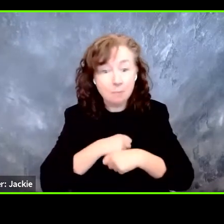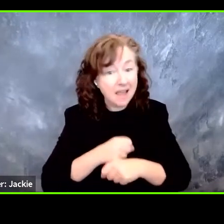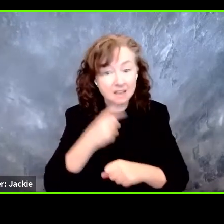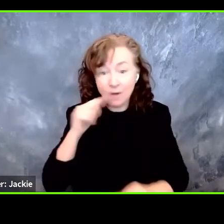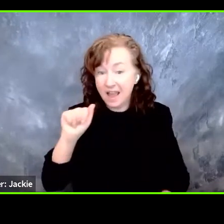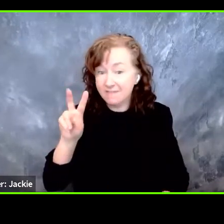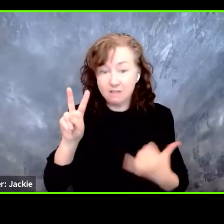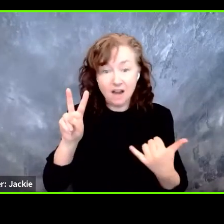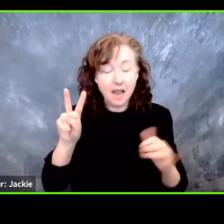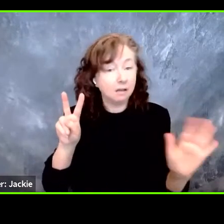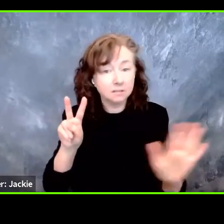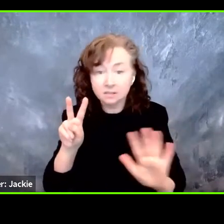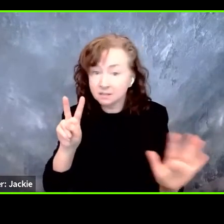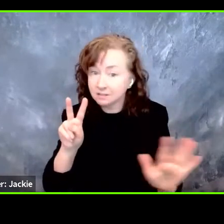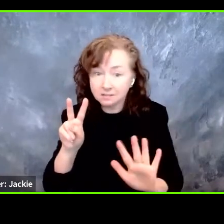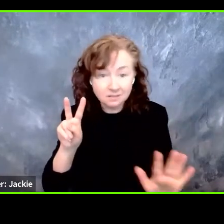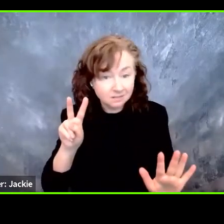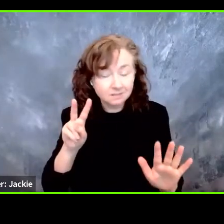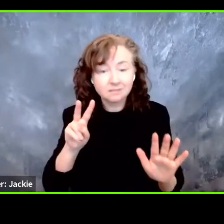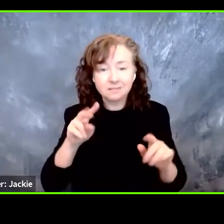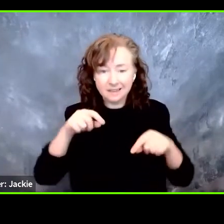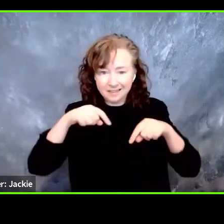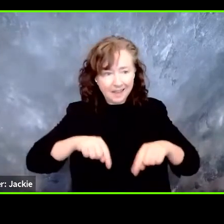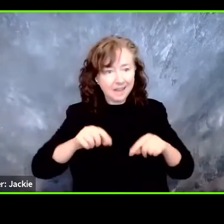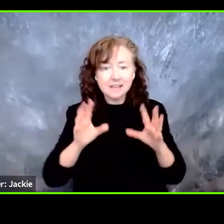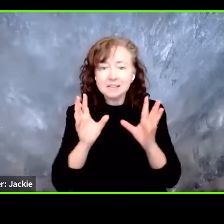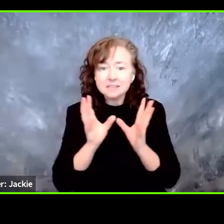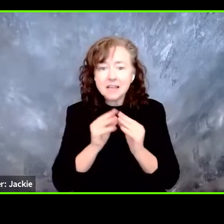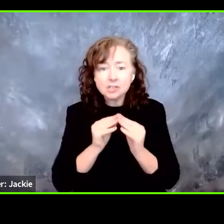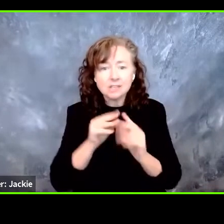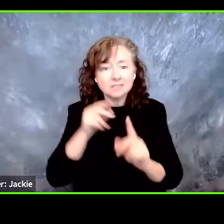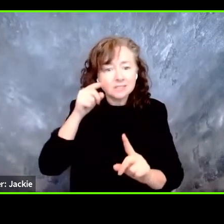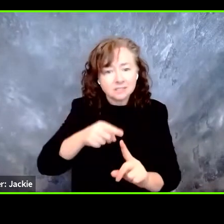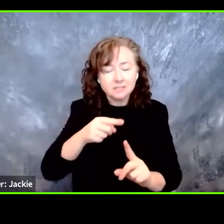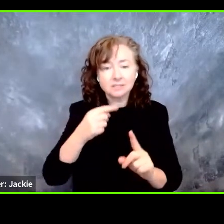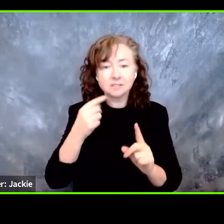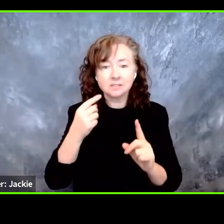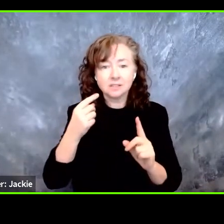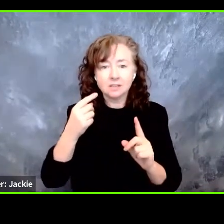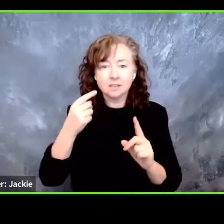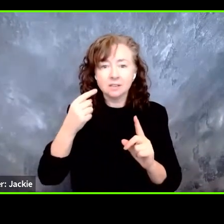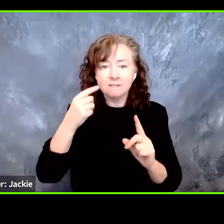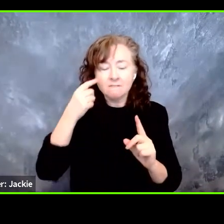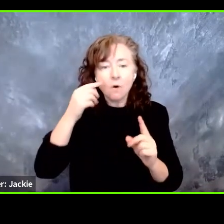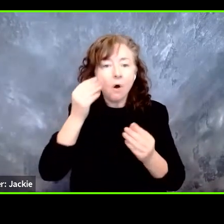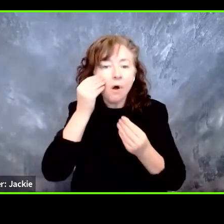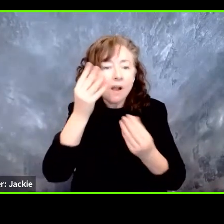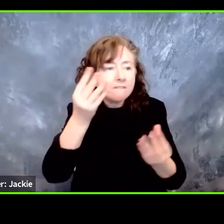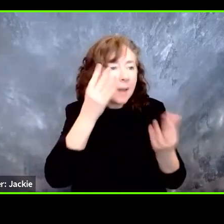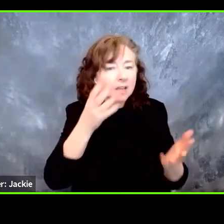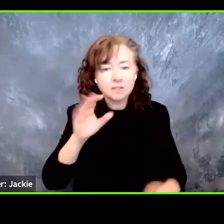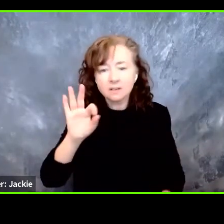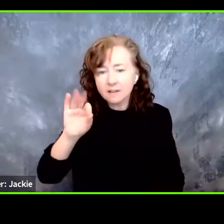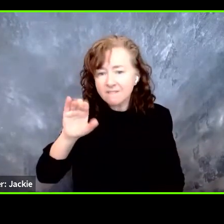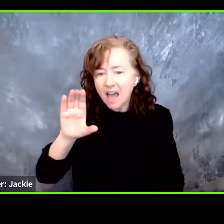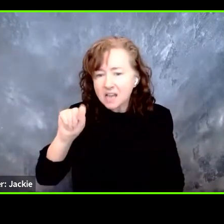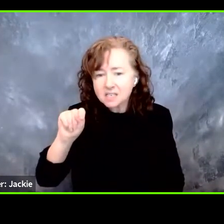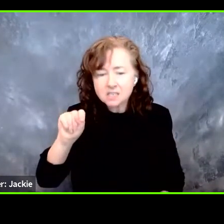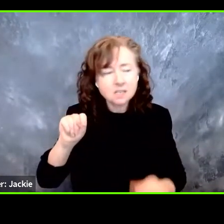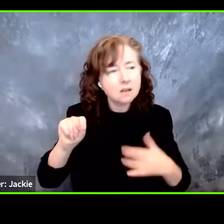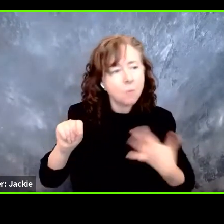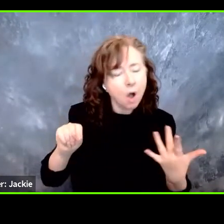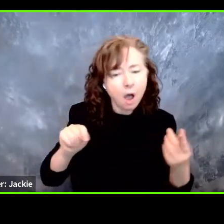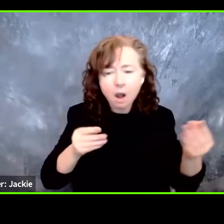The Board is conducting these sessions solely for the purpose of exchanging facts and information